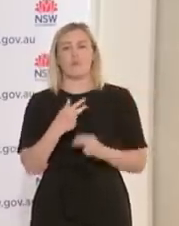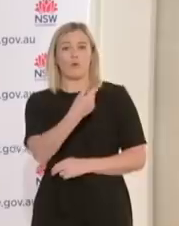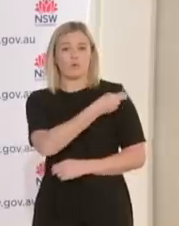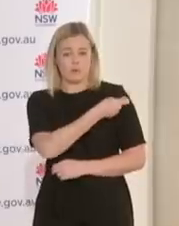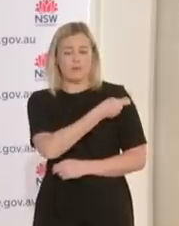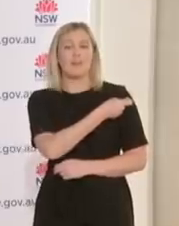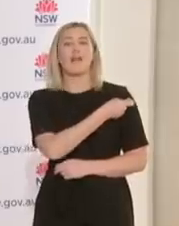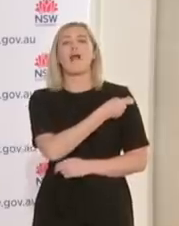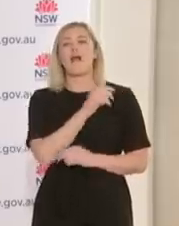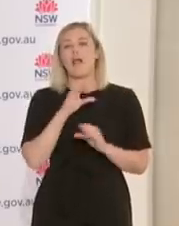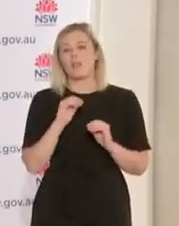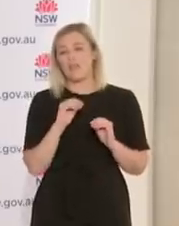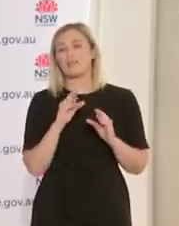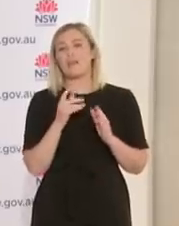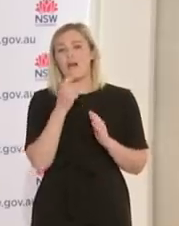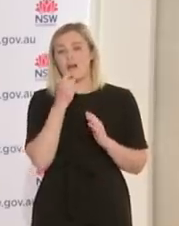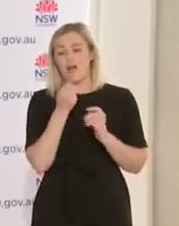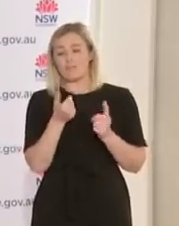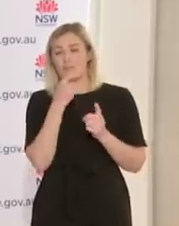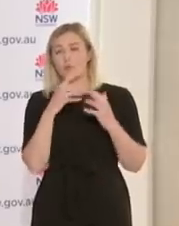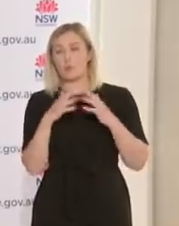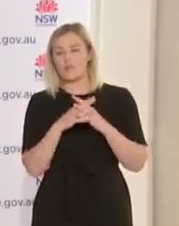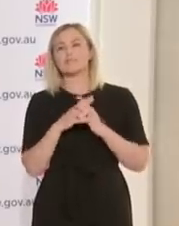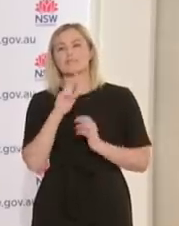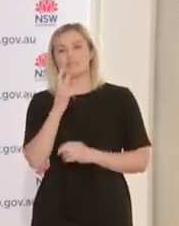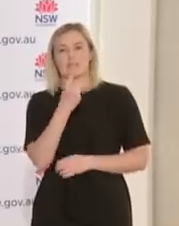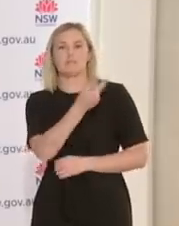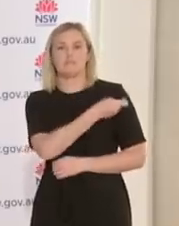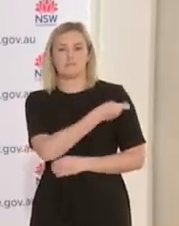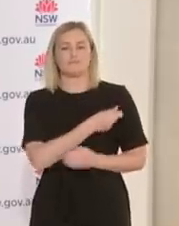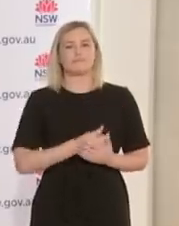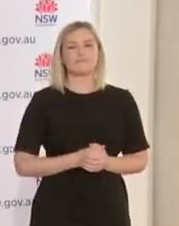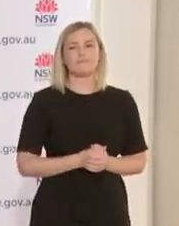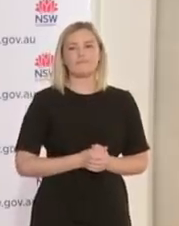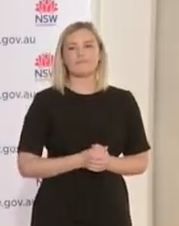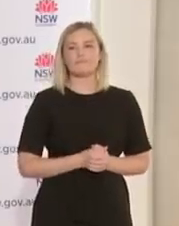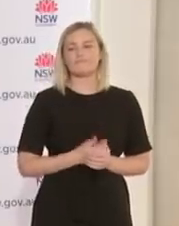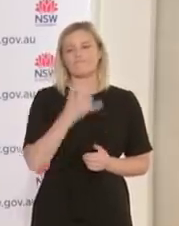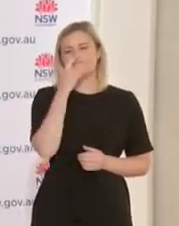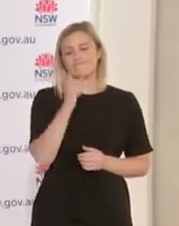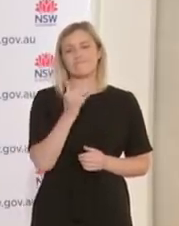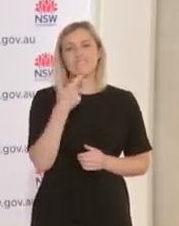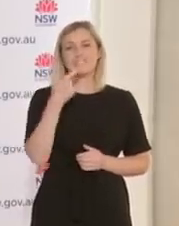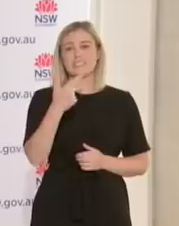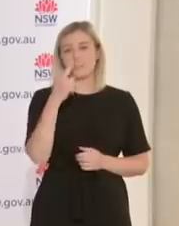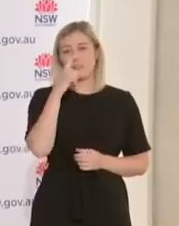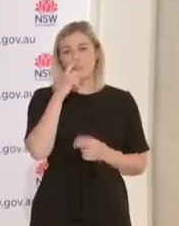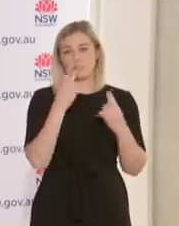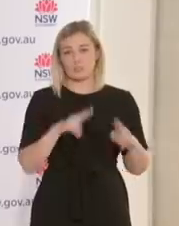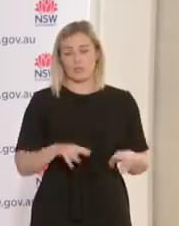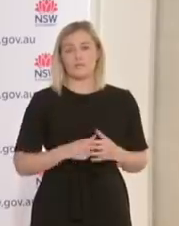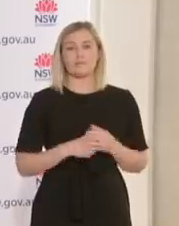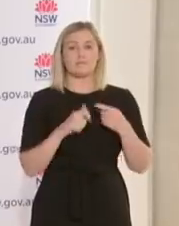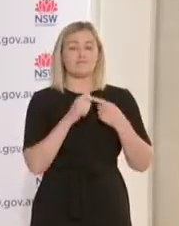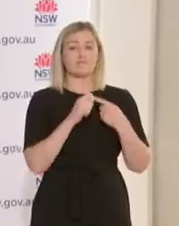promptly. In terms of sadly the deaths, we've seen seven deaths of people with COVID, a man in his 20s